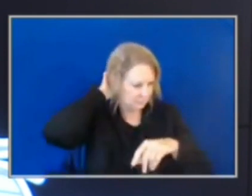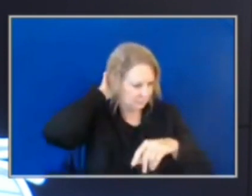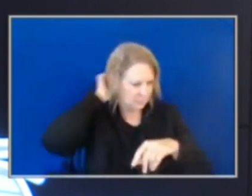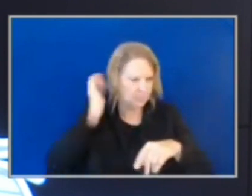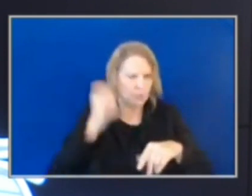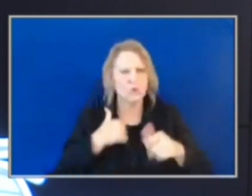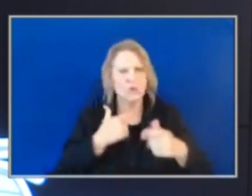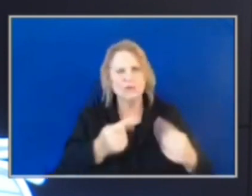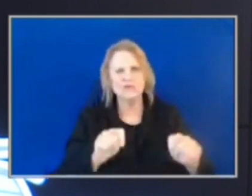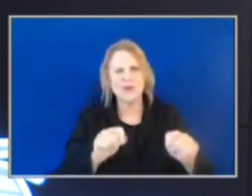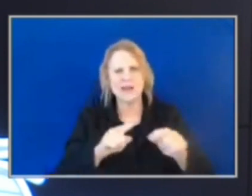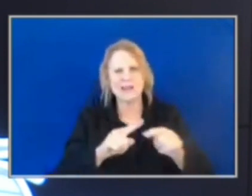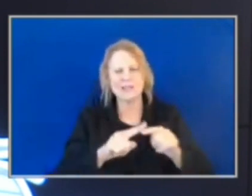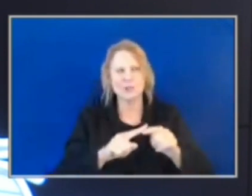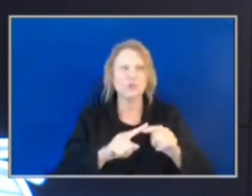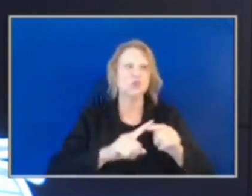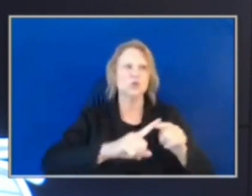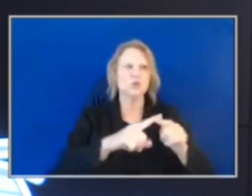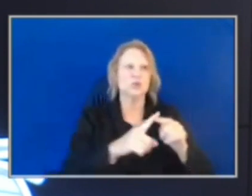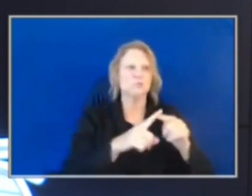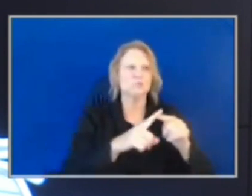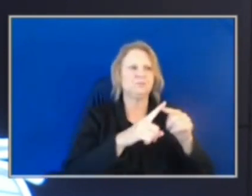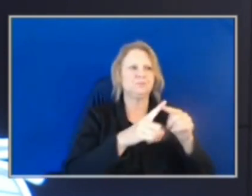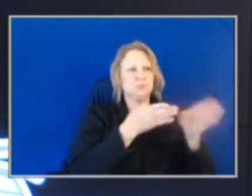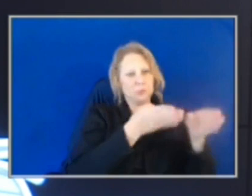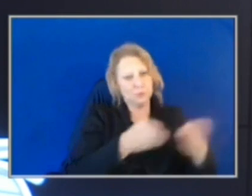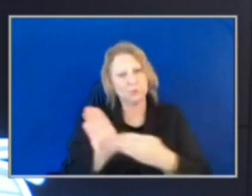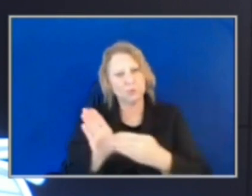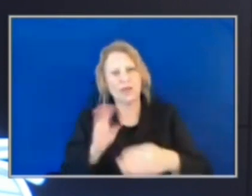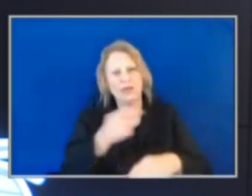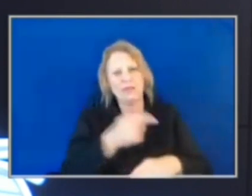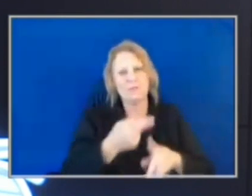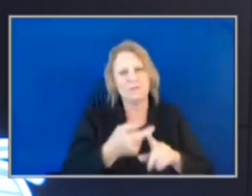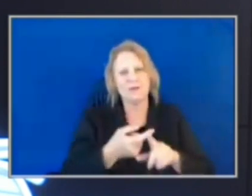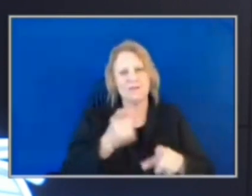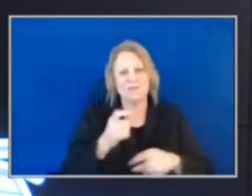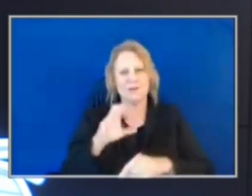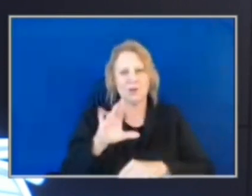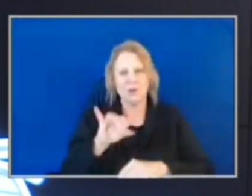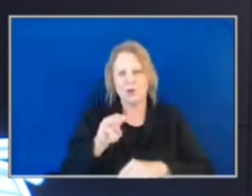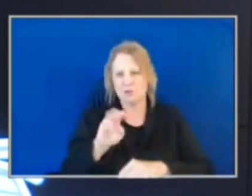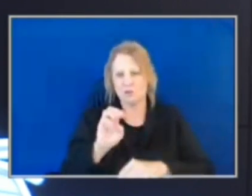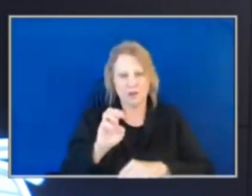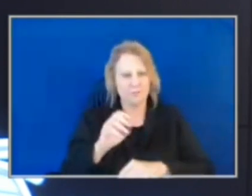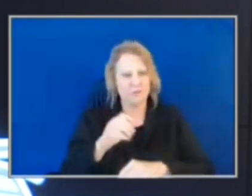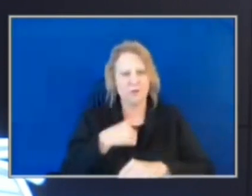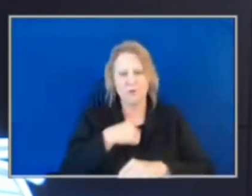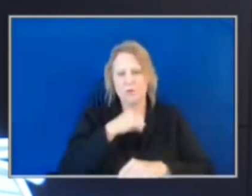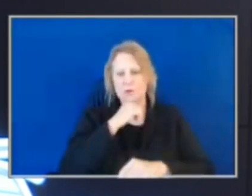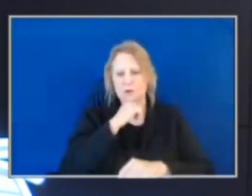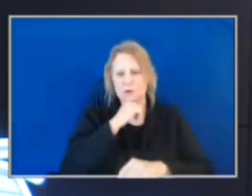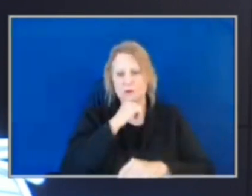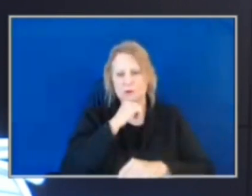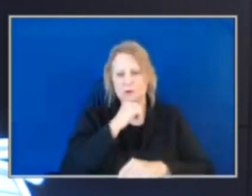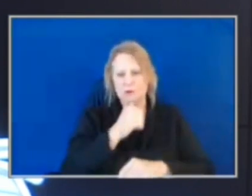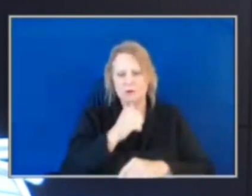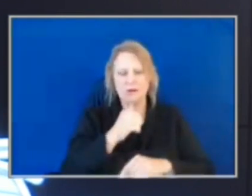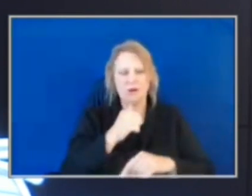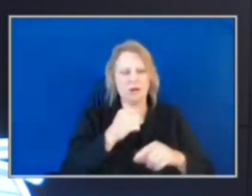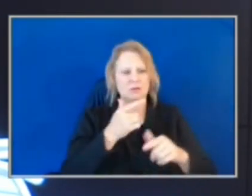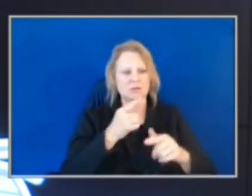resources we can give the parent to get them to get off of that track of crime or not go into it in the first place, like all the camps we run during the summer.